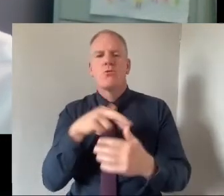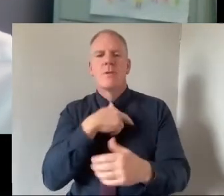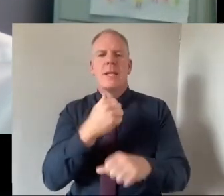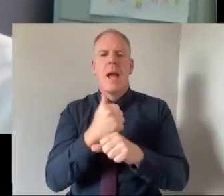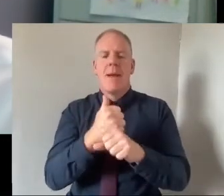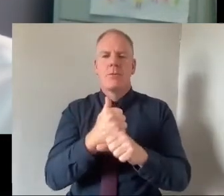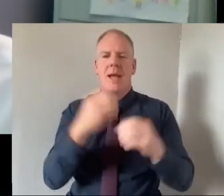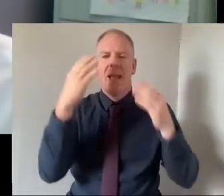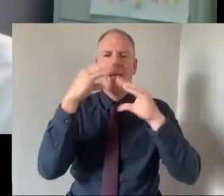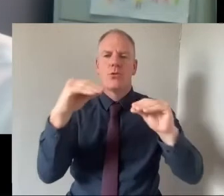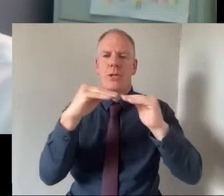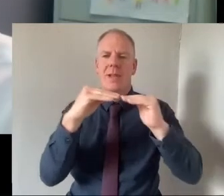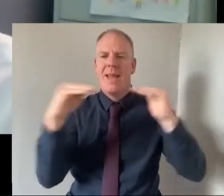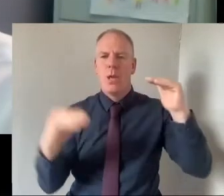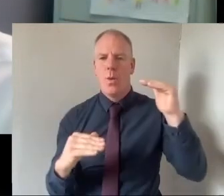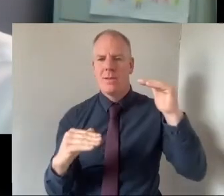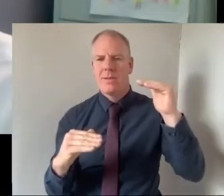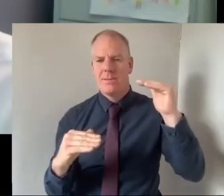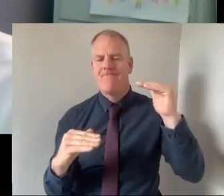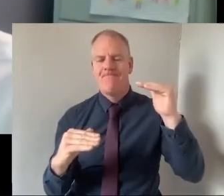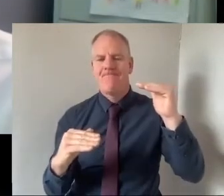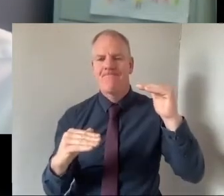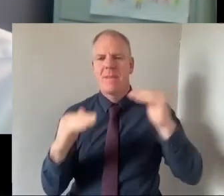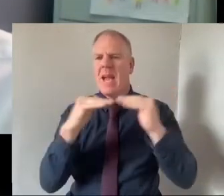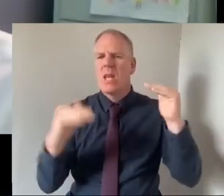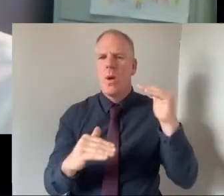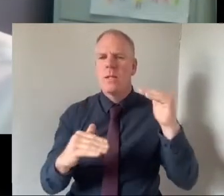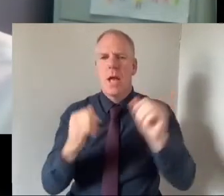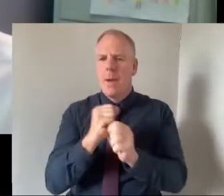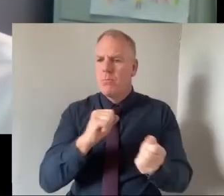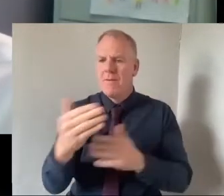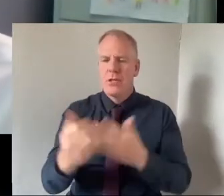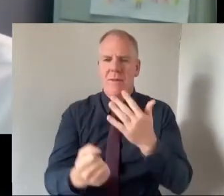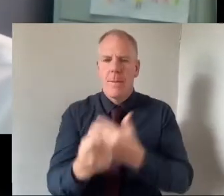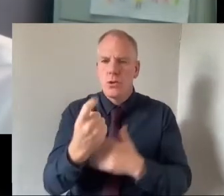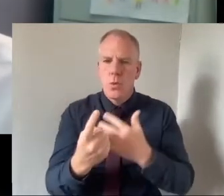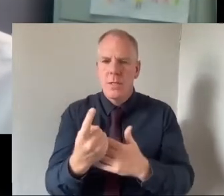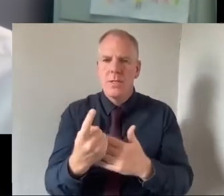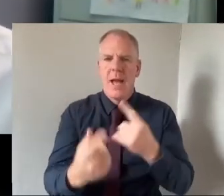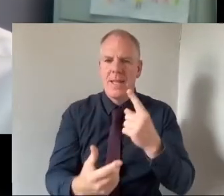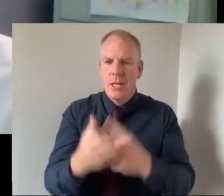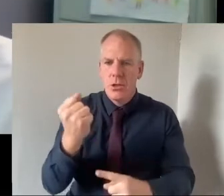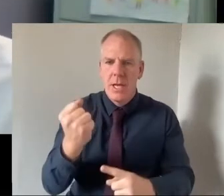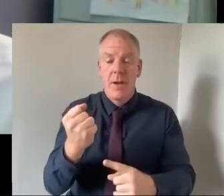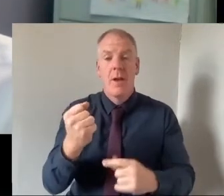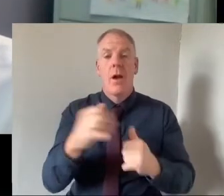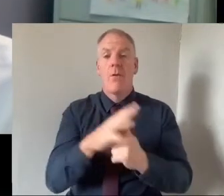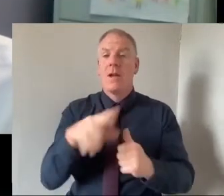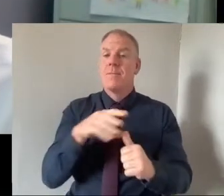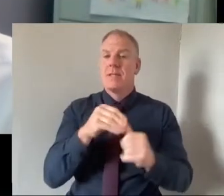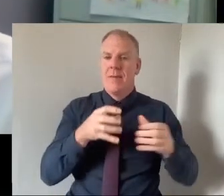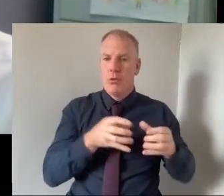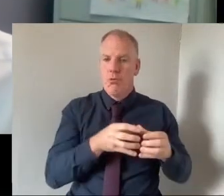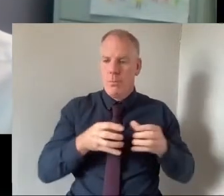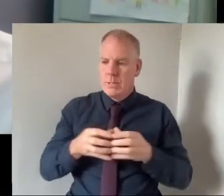inequality and the inequality of opportunity and attainment between particular groups within our